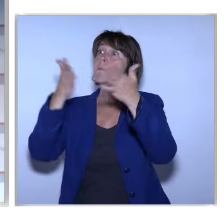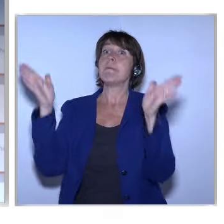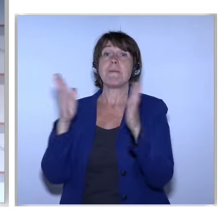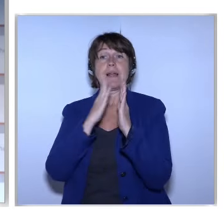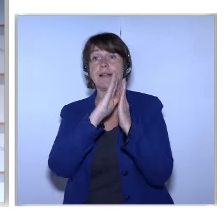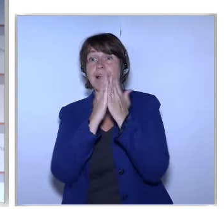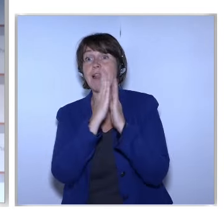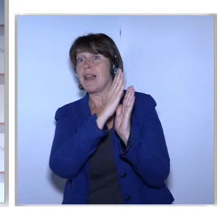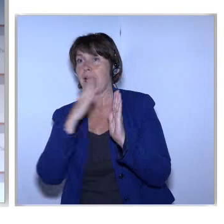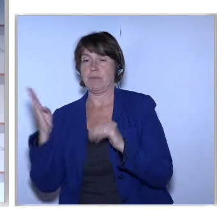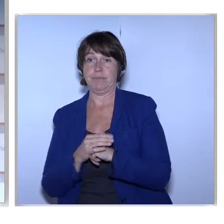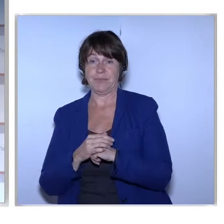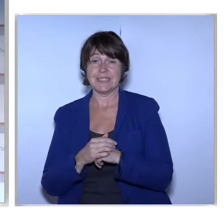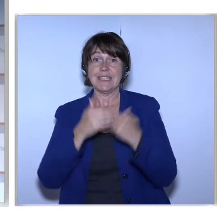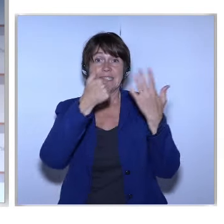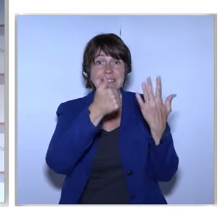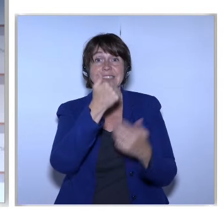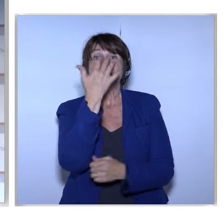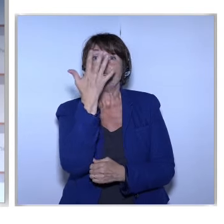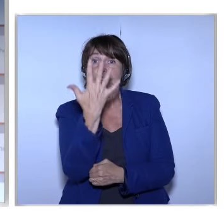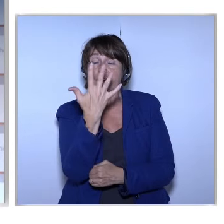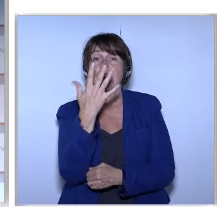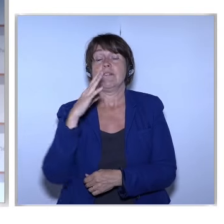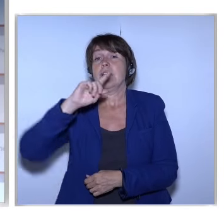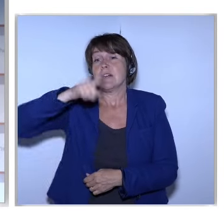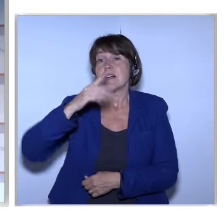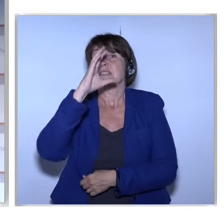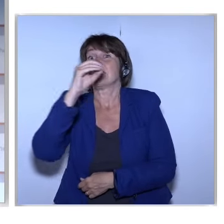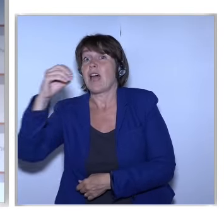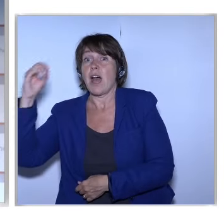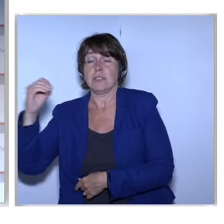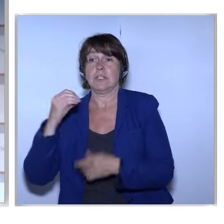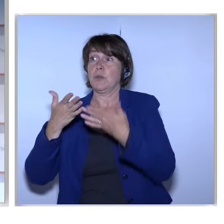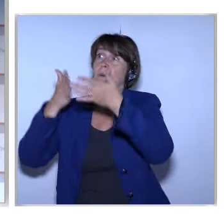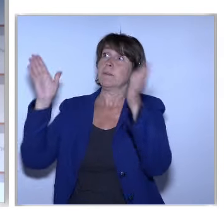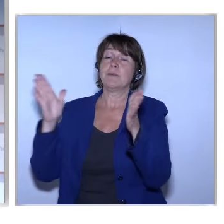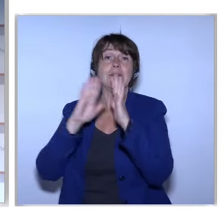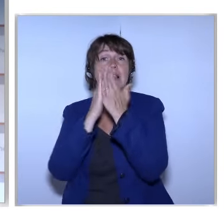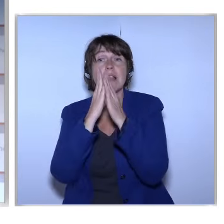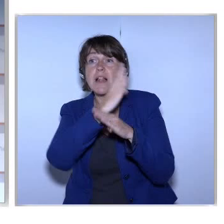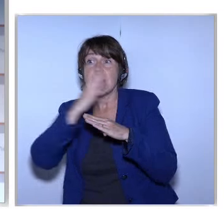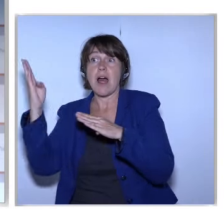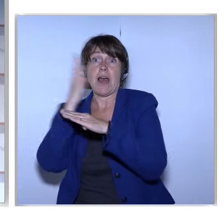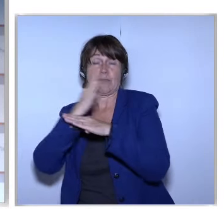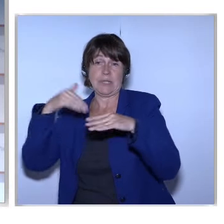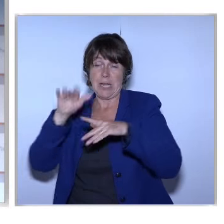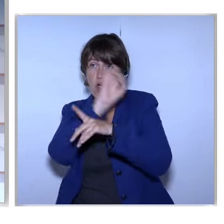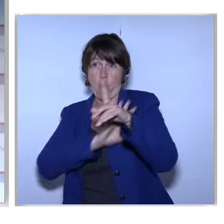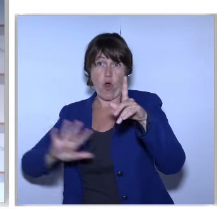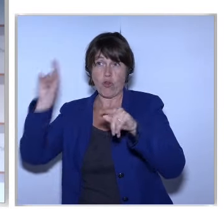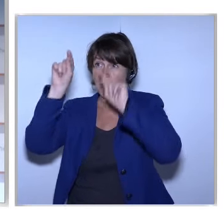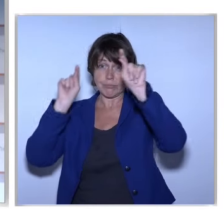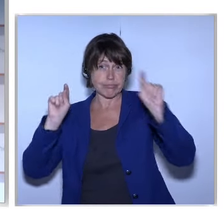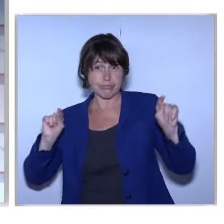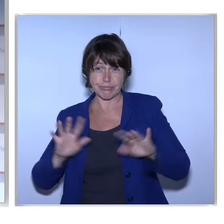Thousand Public Libraries Around Europe I Believe That They're Crucial In Your Strive To